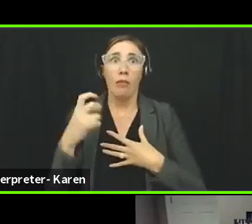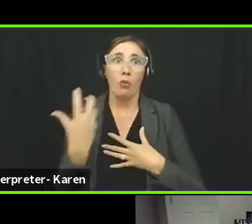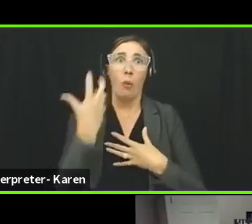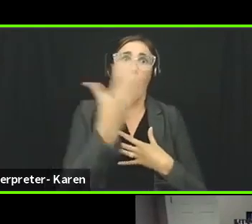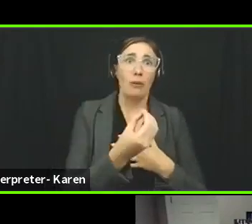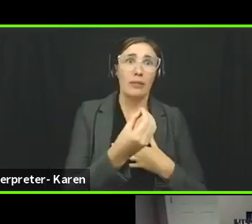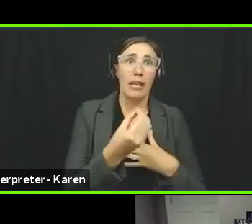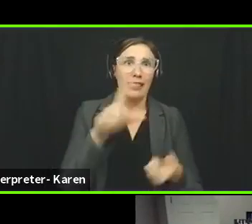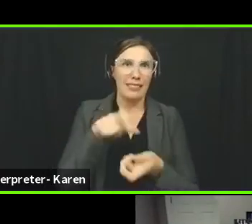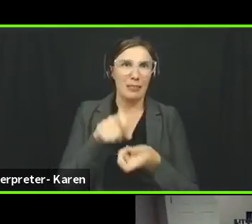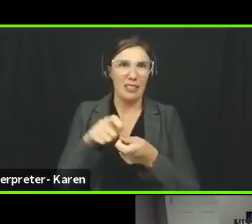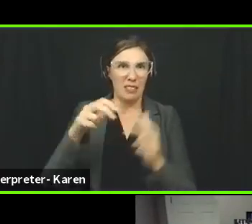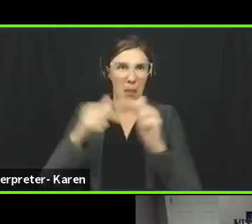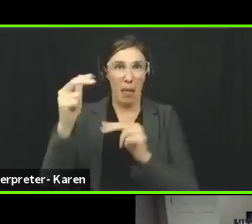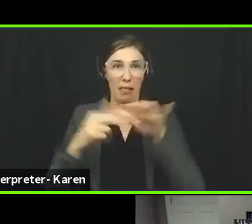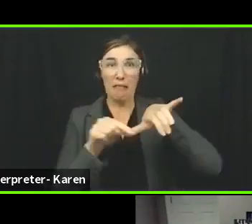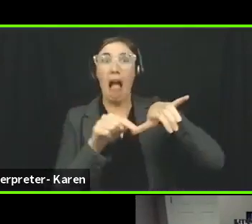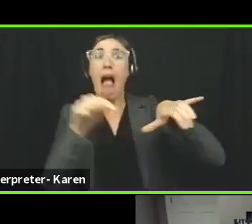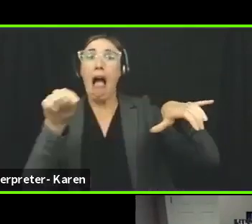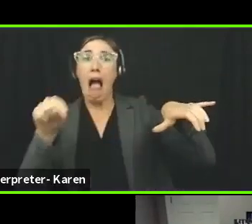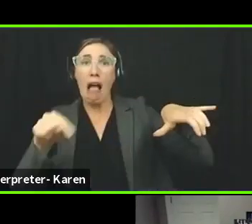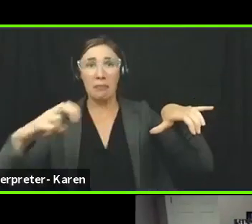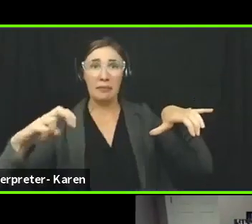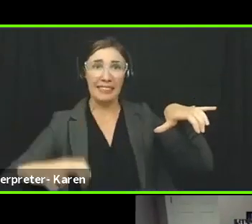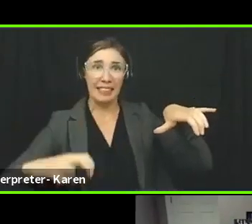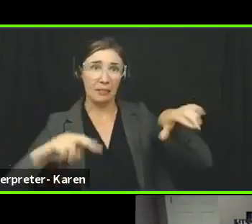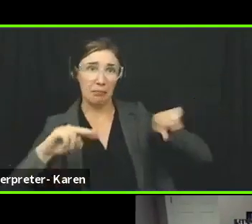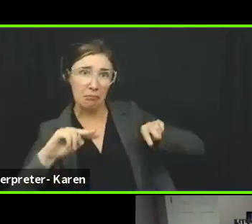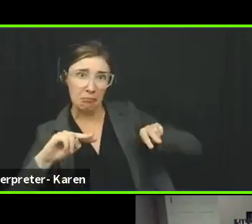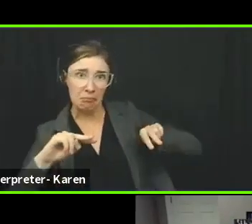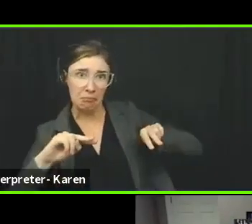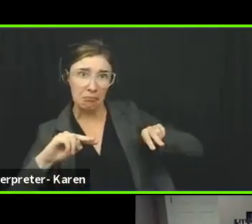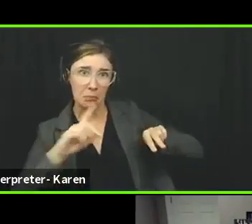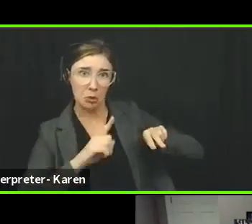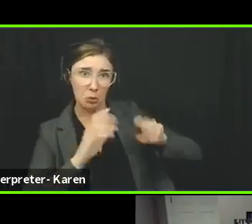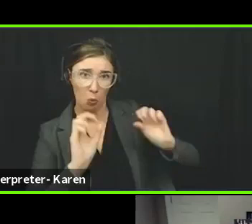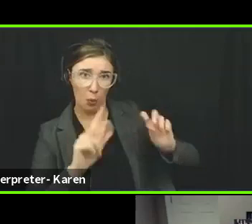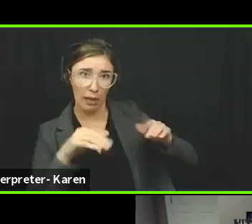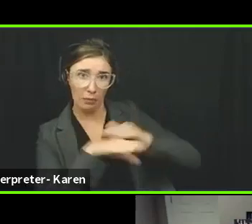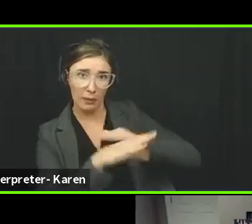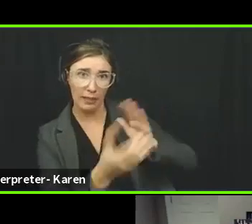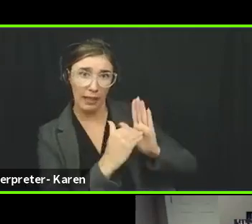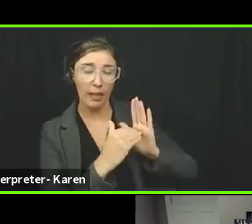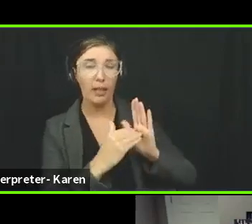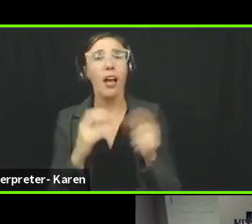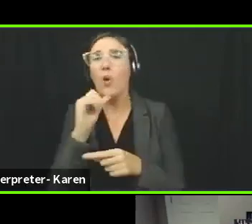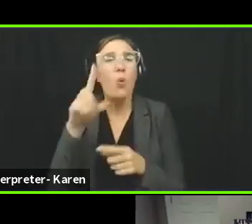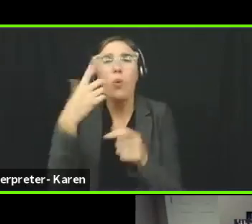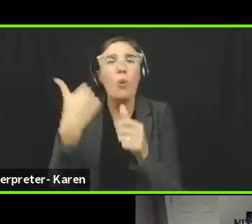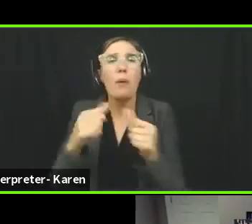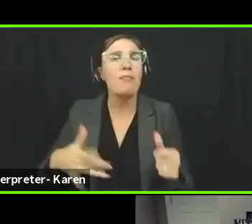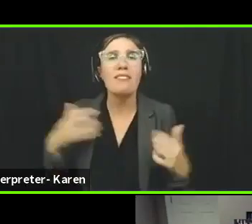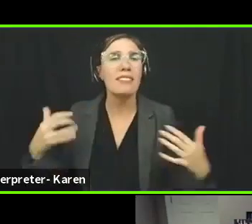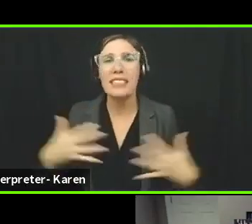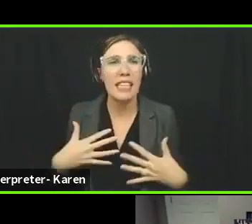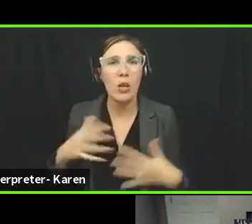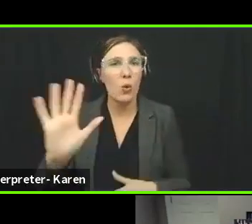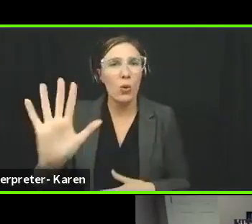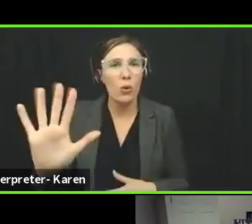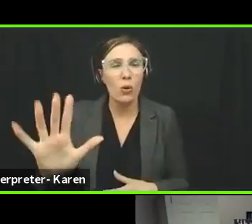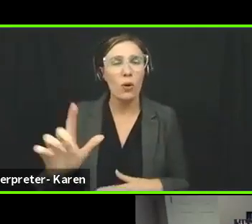certain distance away from the building. And I don't remember feeling scared, but I remember feeling